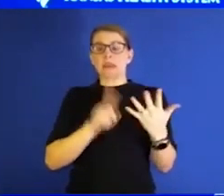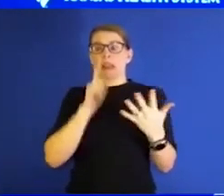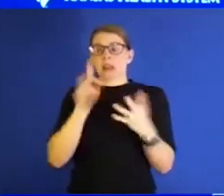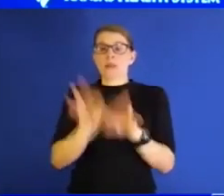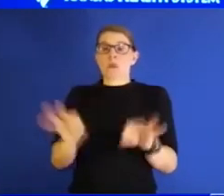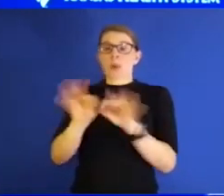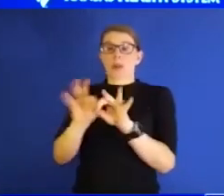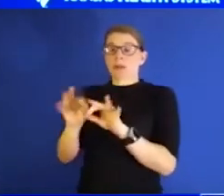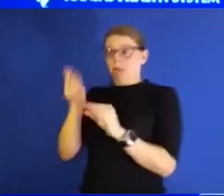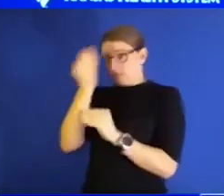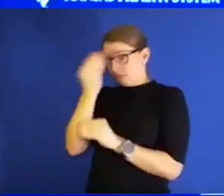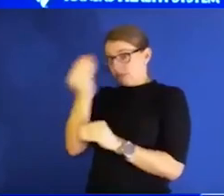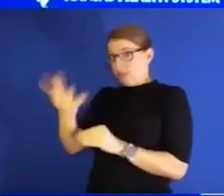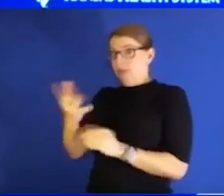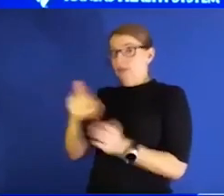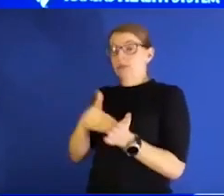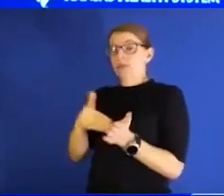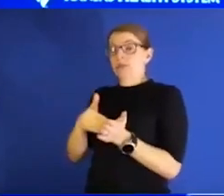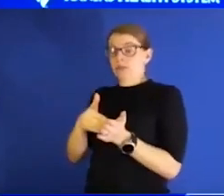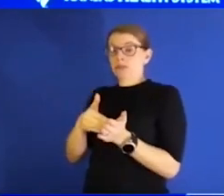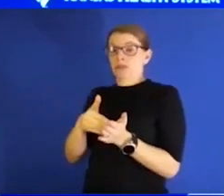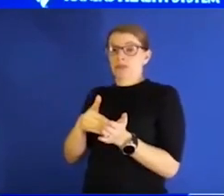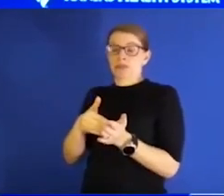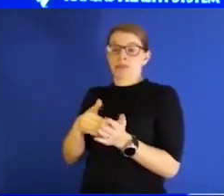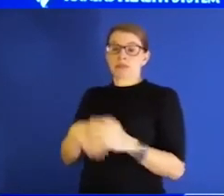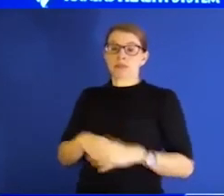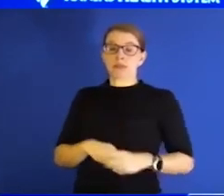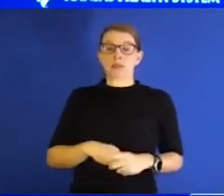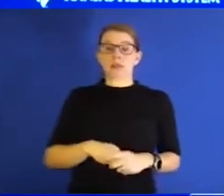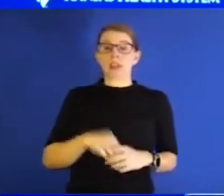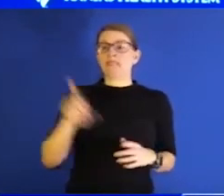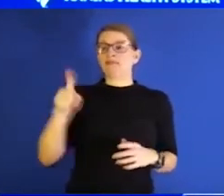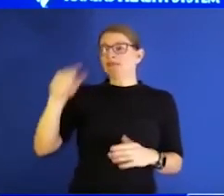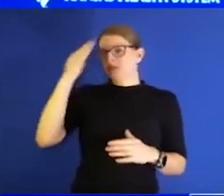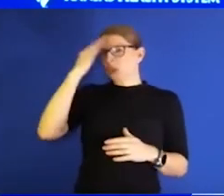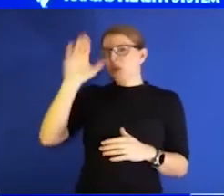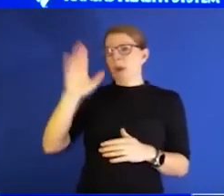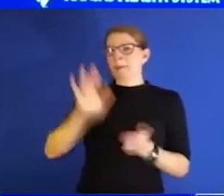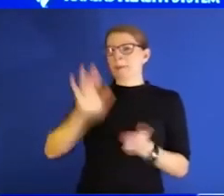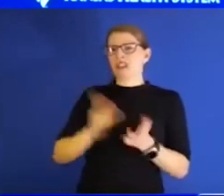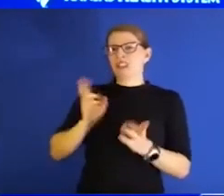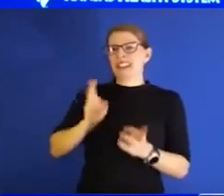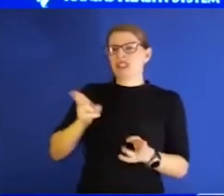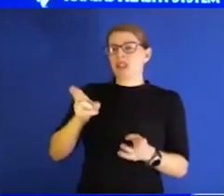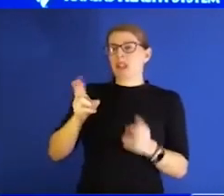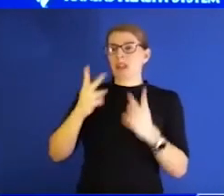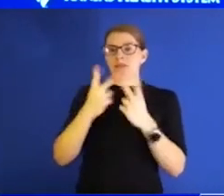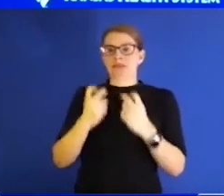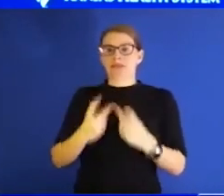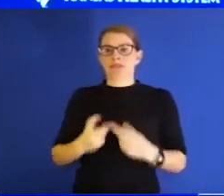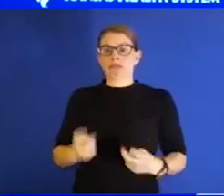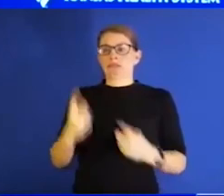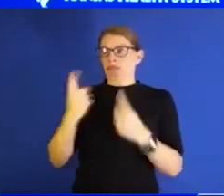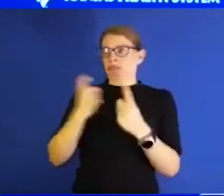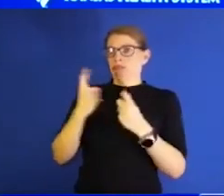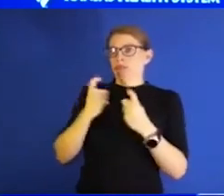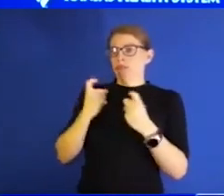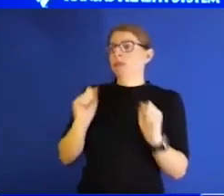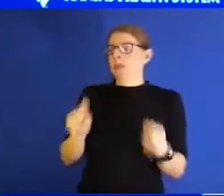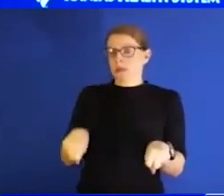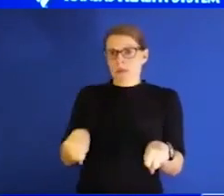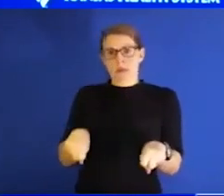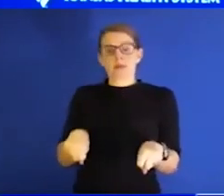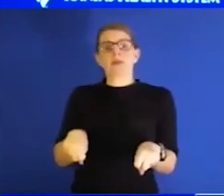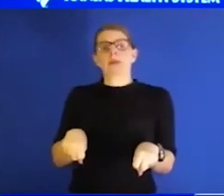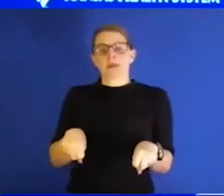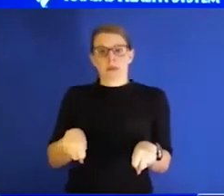those types of issues with your medical provider who knows your medical history, who can do an exam, who can ask you questions, need be, they can